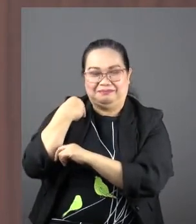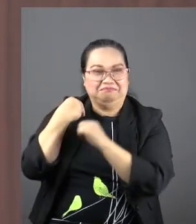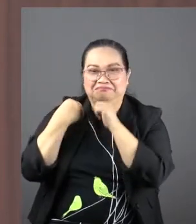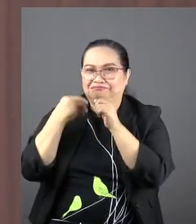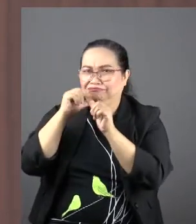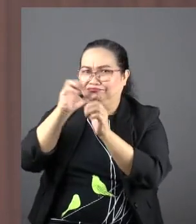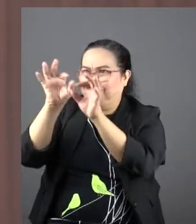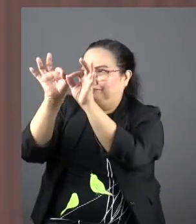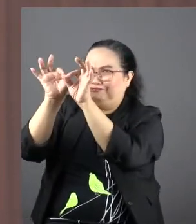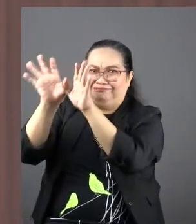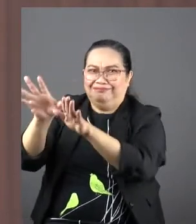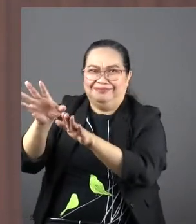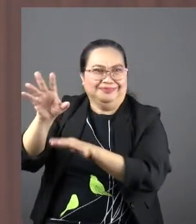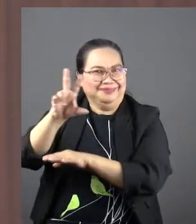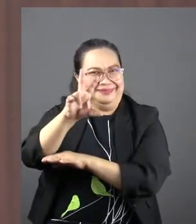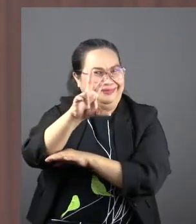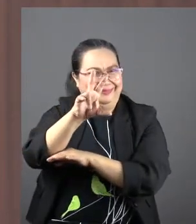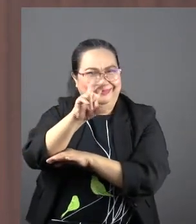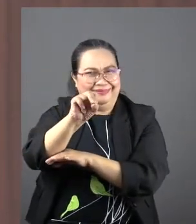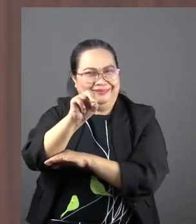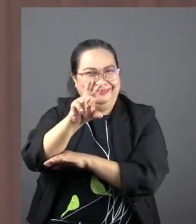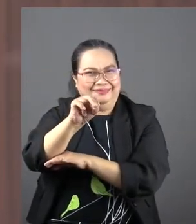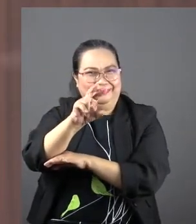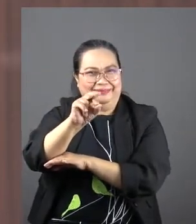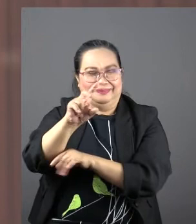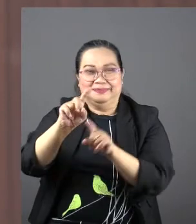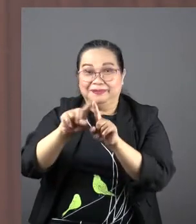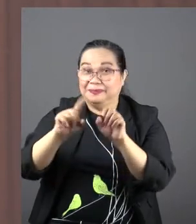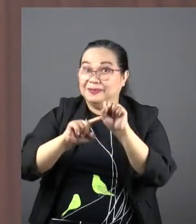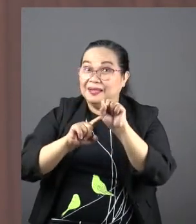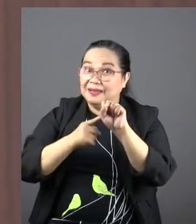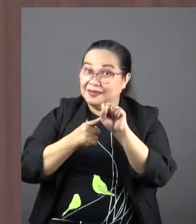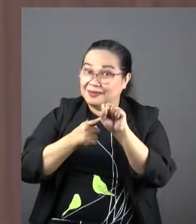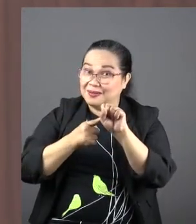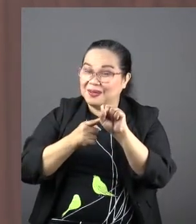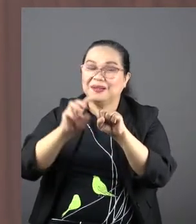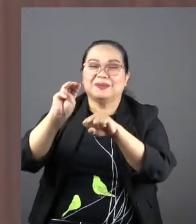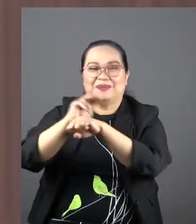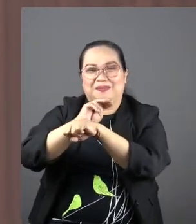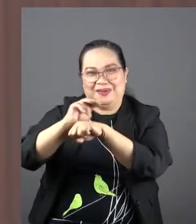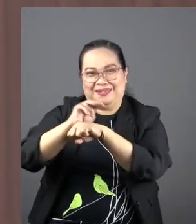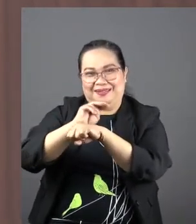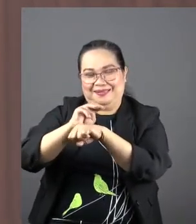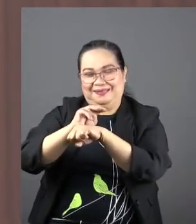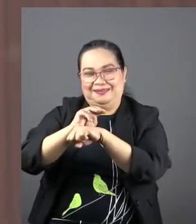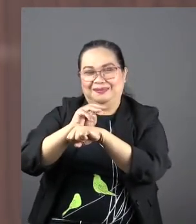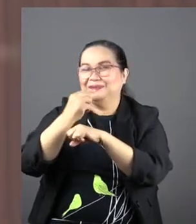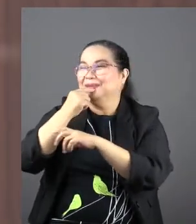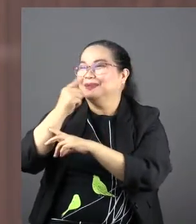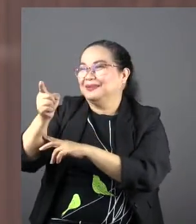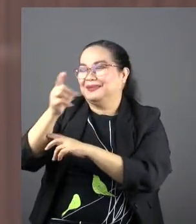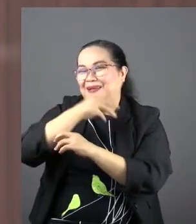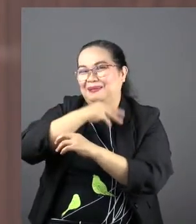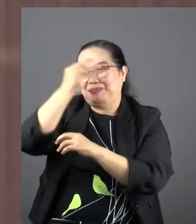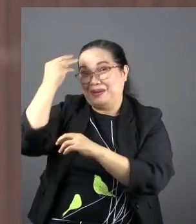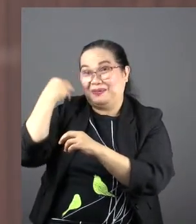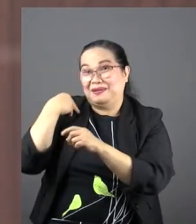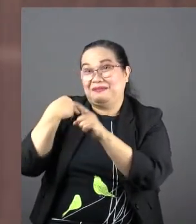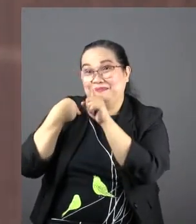disrespecting her. But this was the start of his ministry. He was telling Mary, Mary